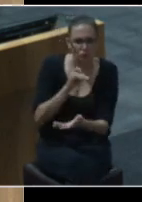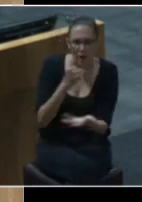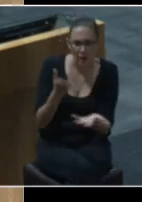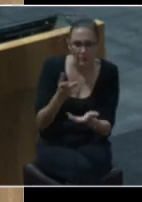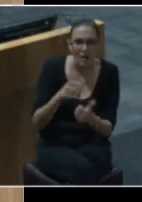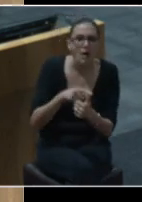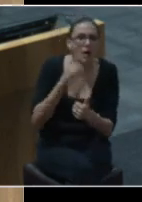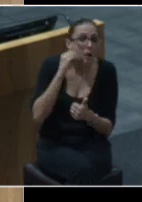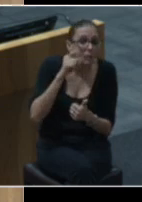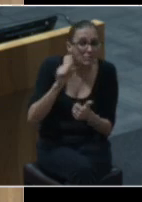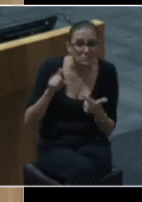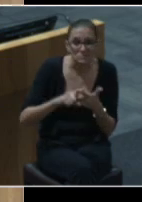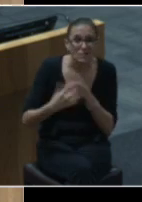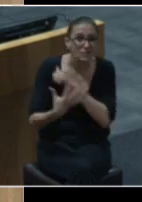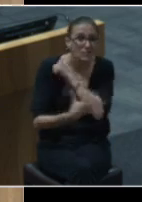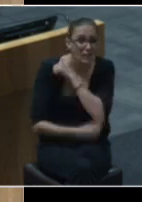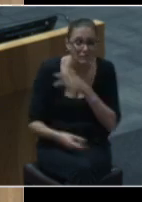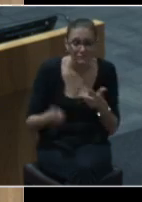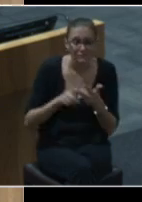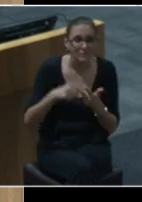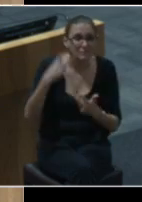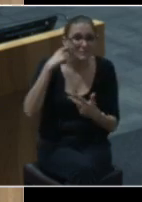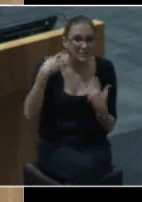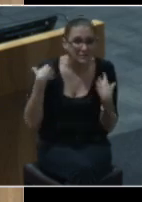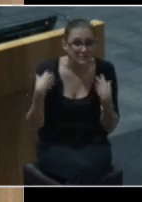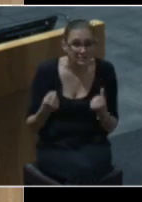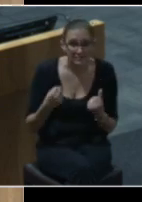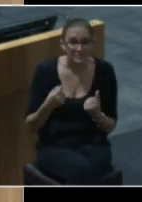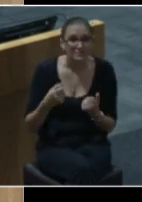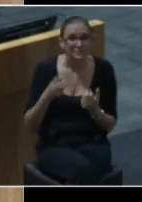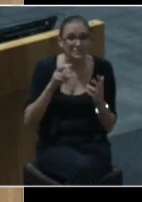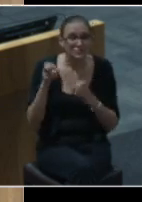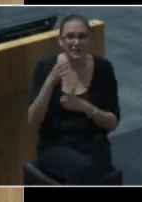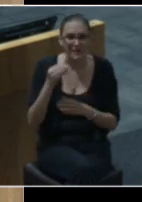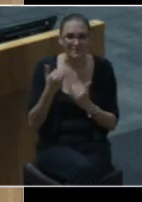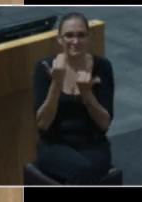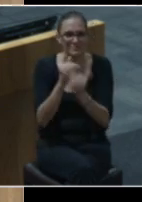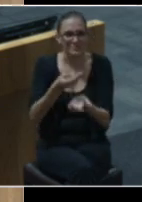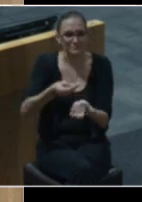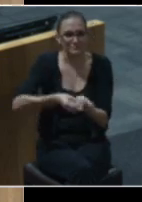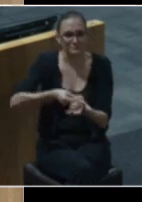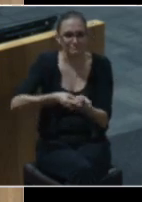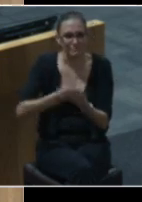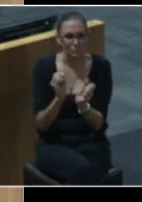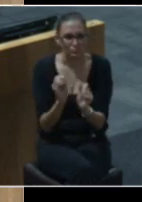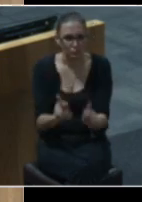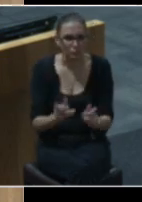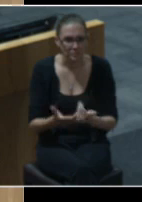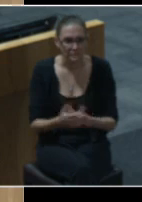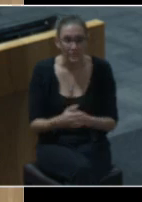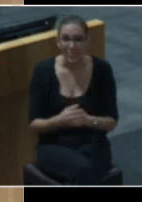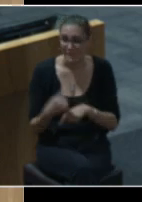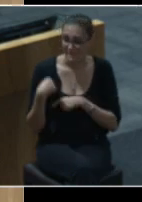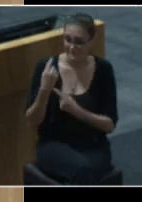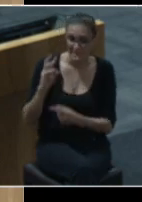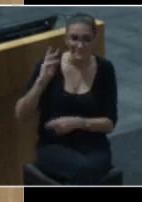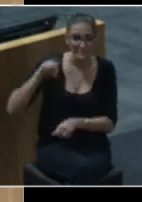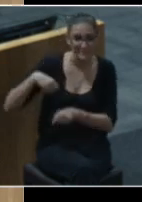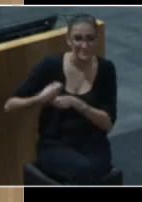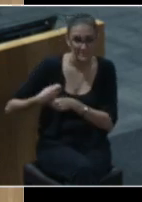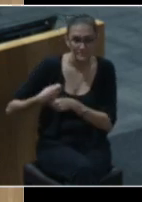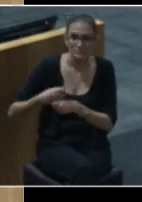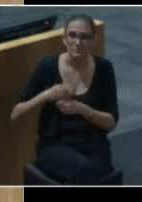homelessness, mental illness, and limited economic opportunity. Over the past six years, the city has